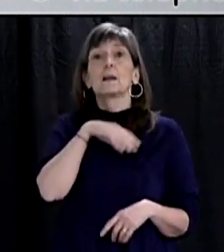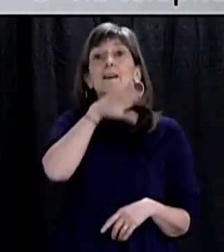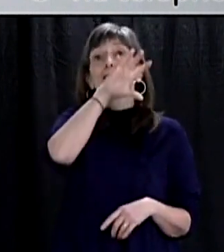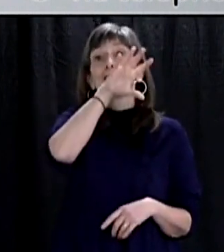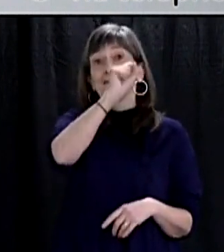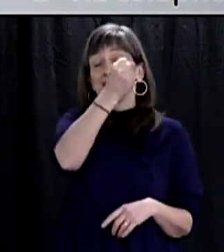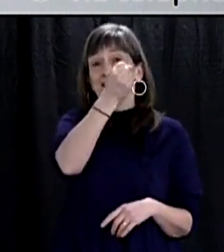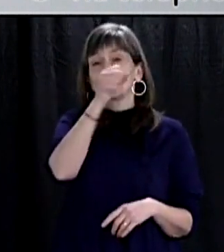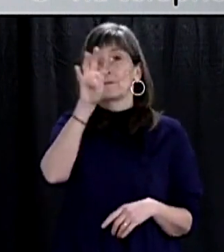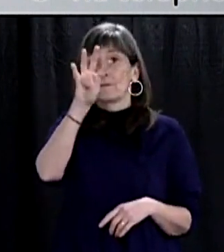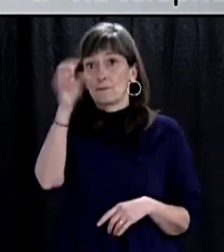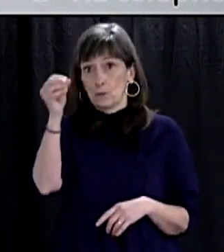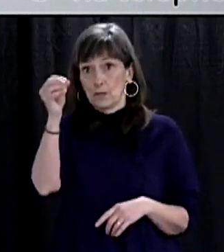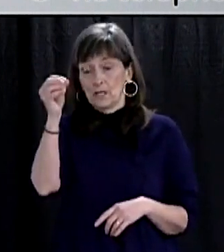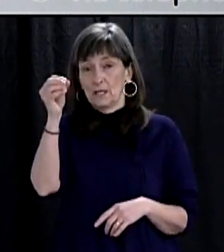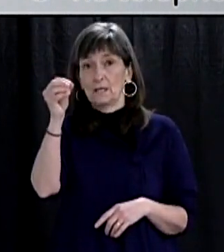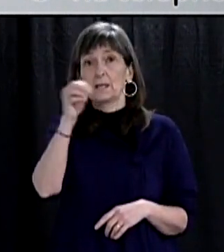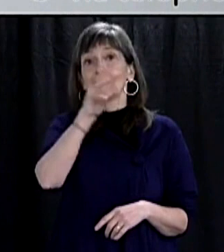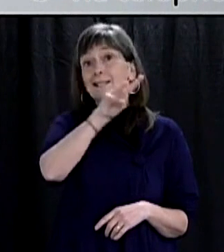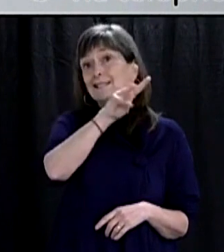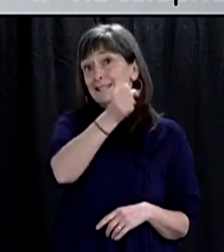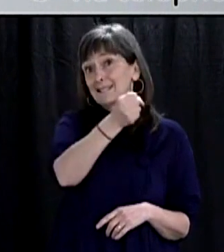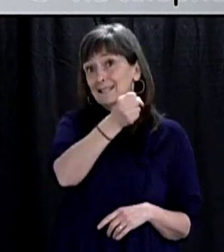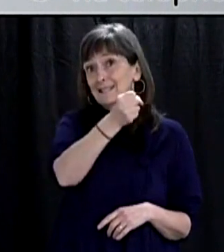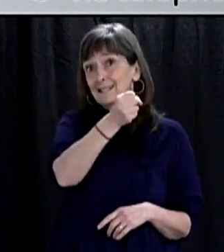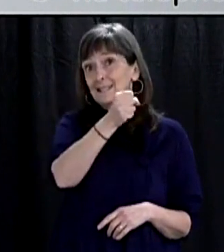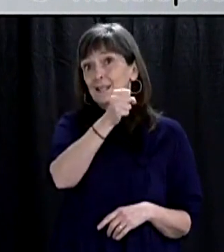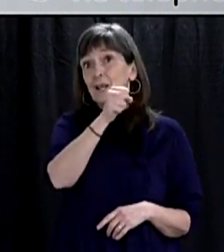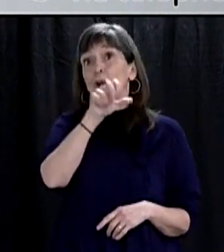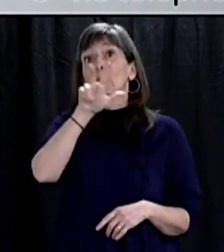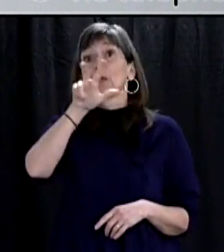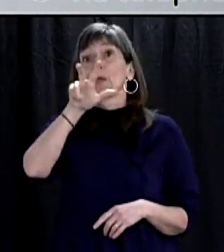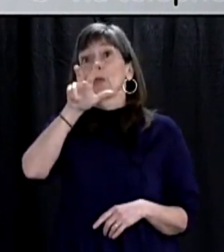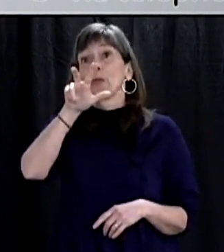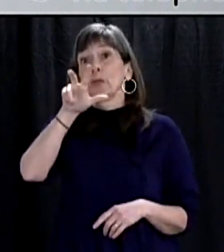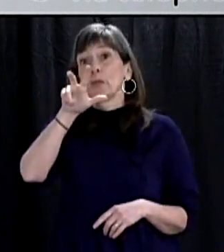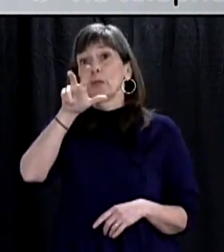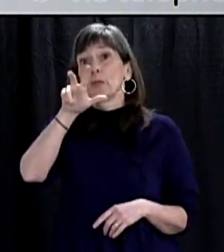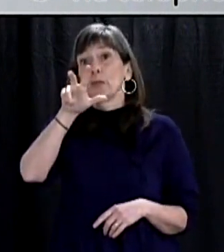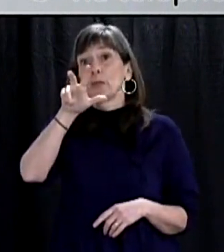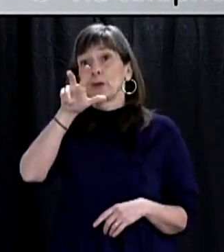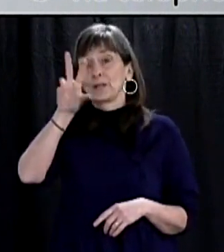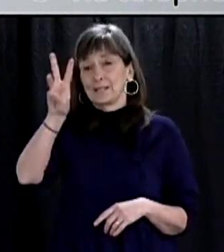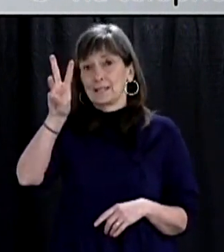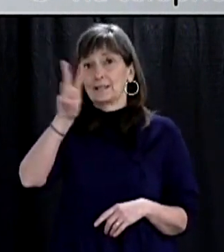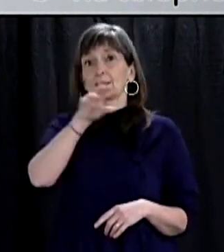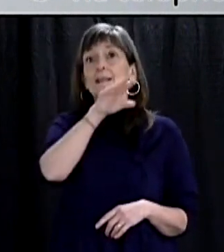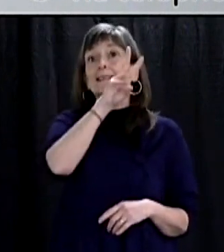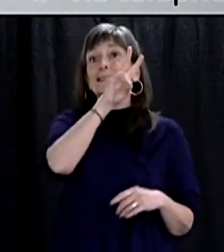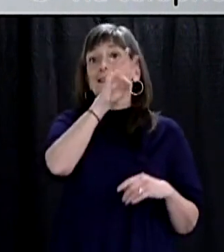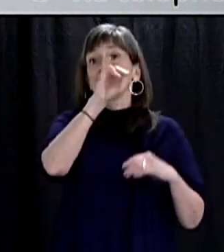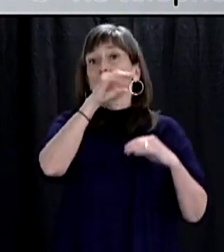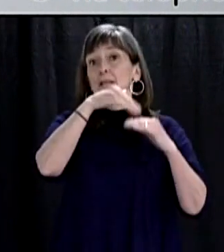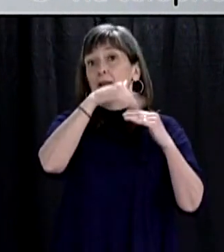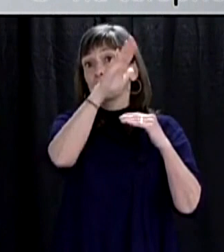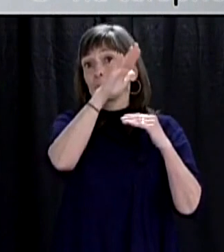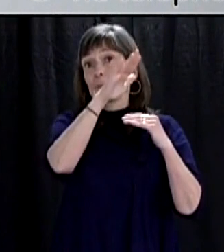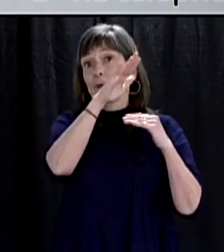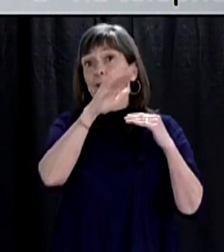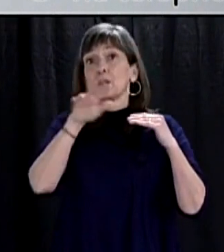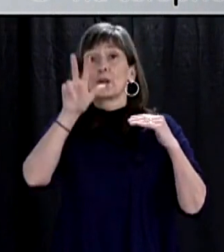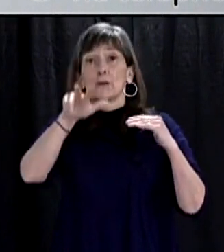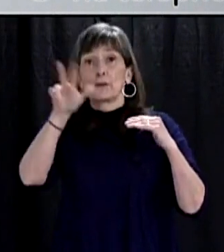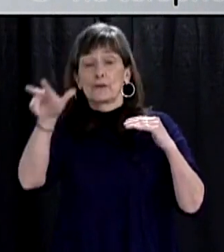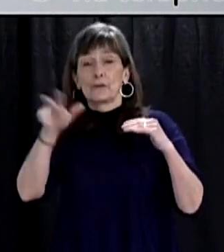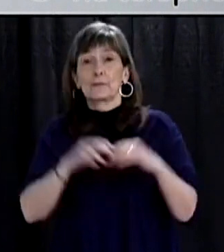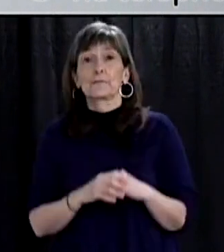36 between 60 and 69, and 33 who are 70 or above. 15 people have been admitted to